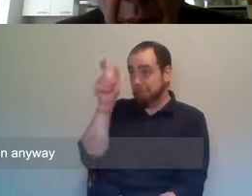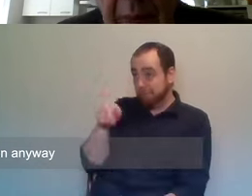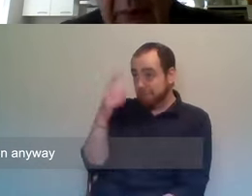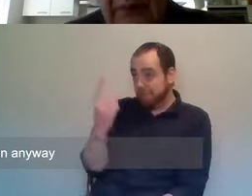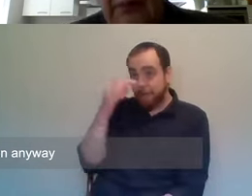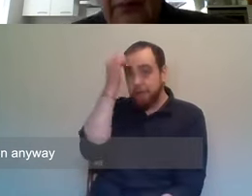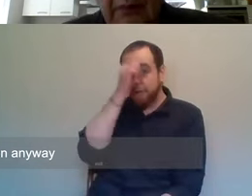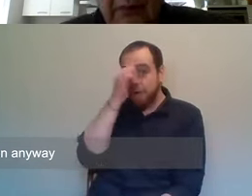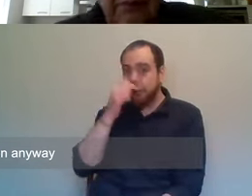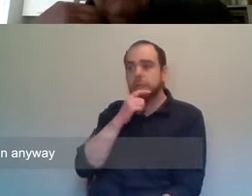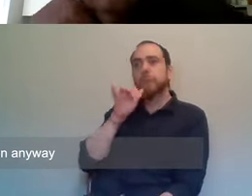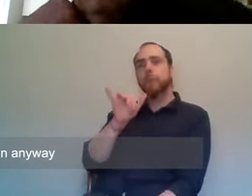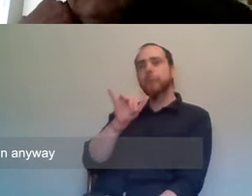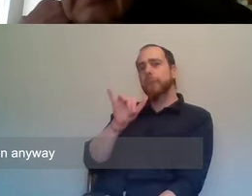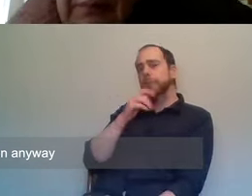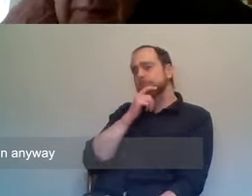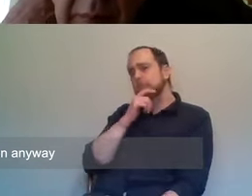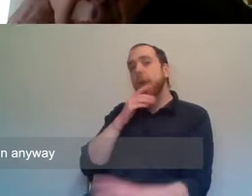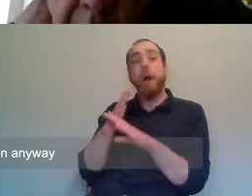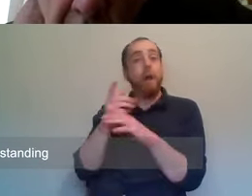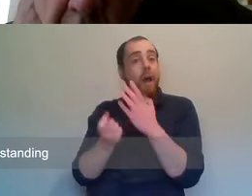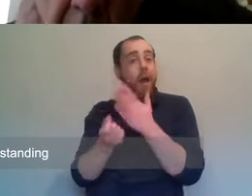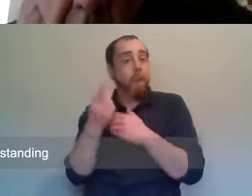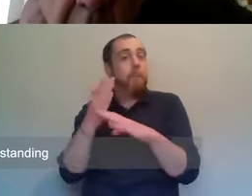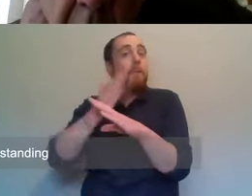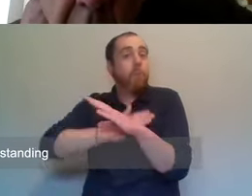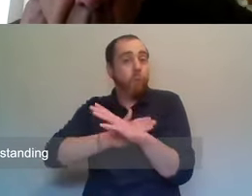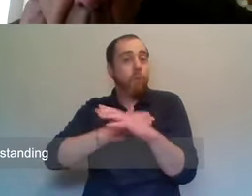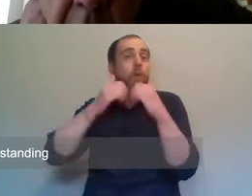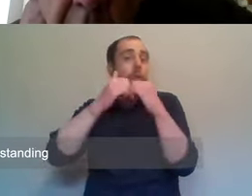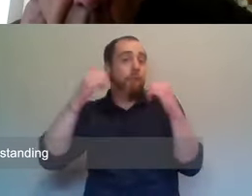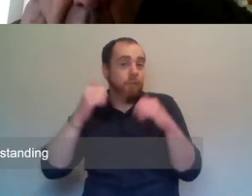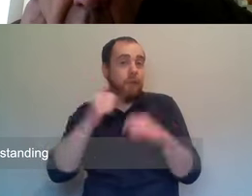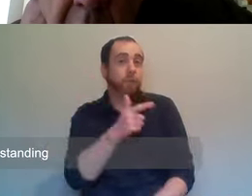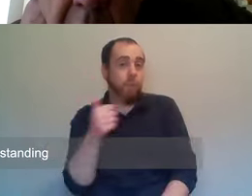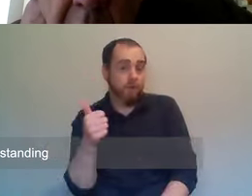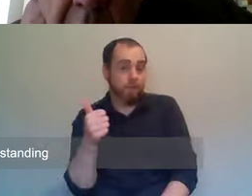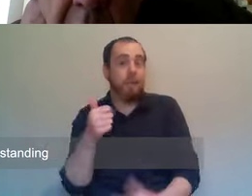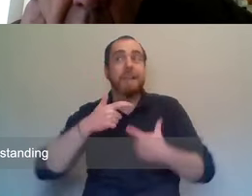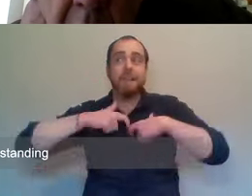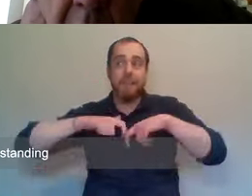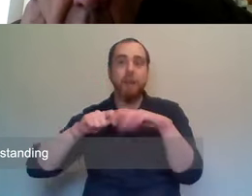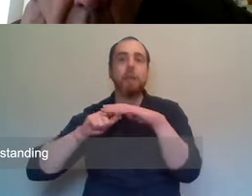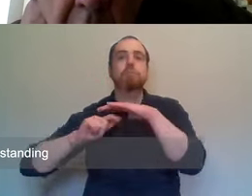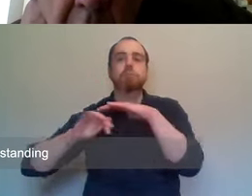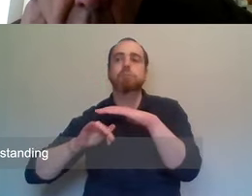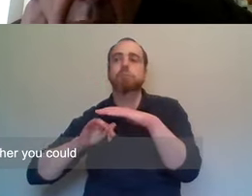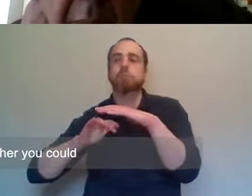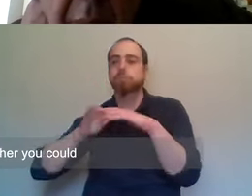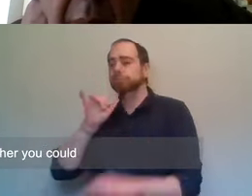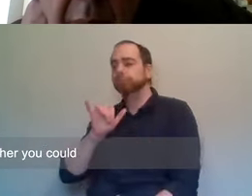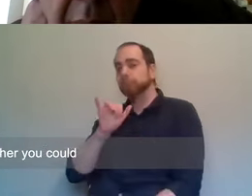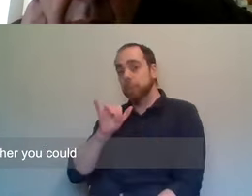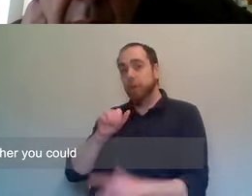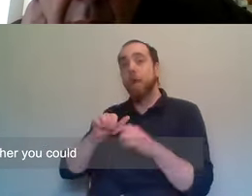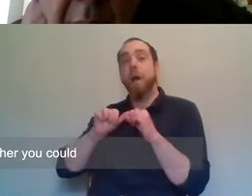before, um, partition anyway. So it's, it's, um, it's a long-standing view within